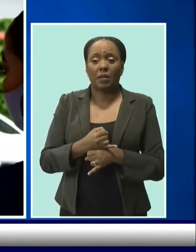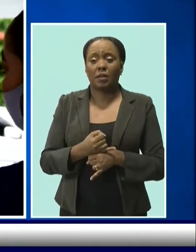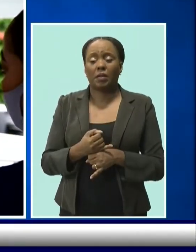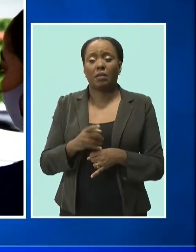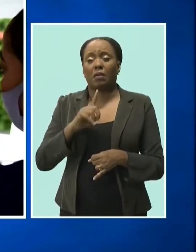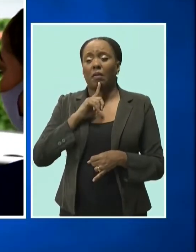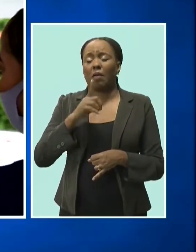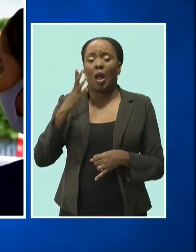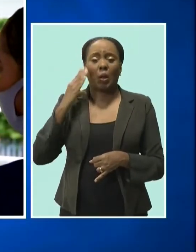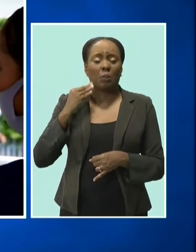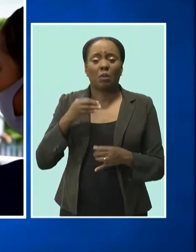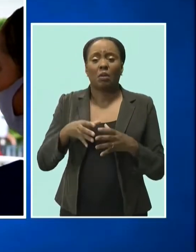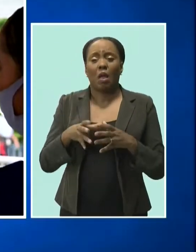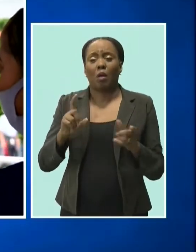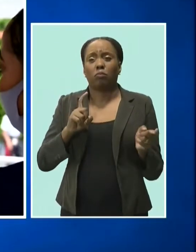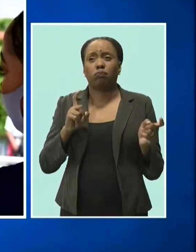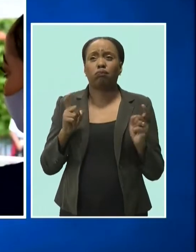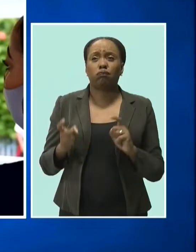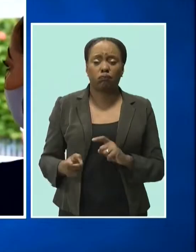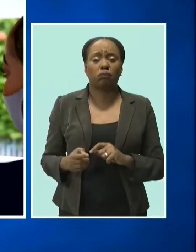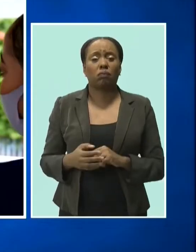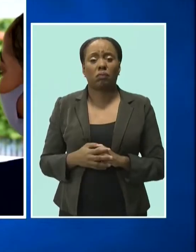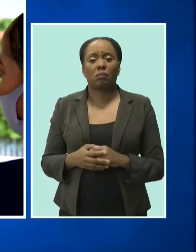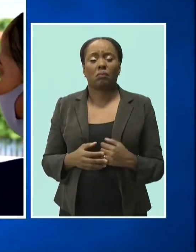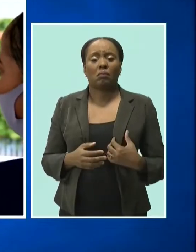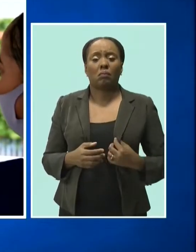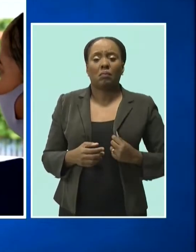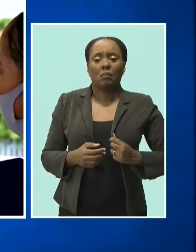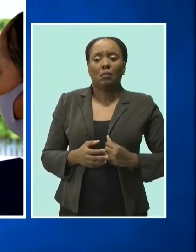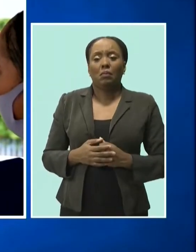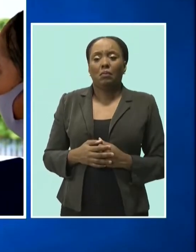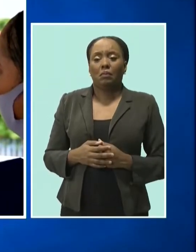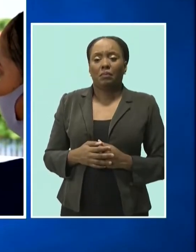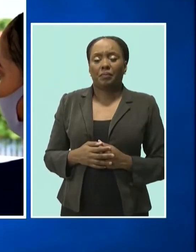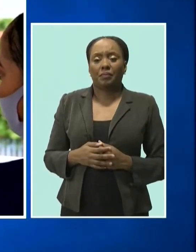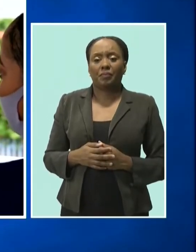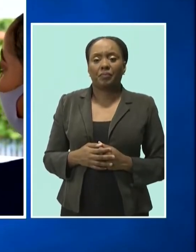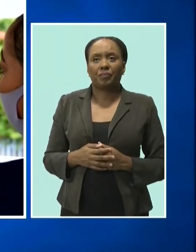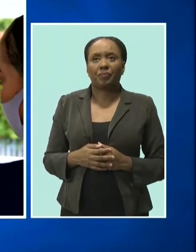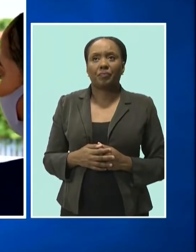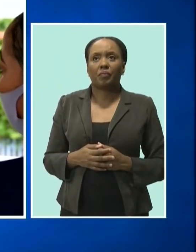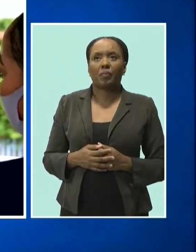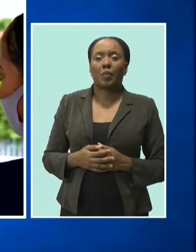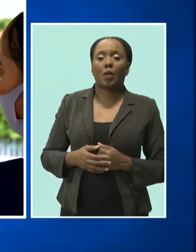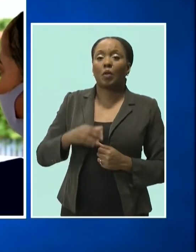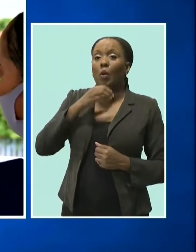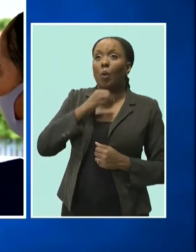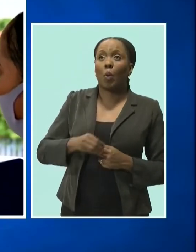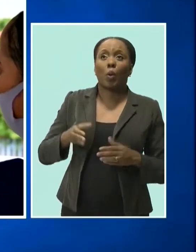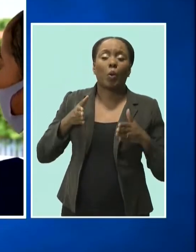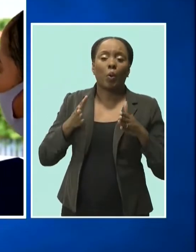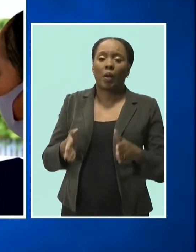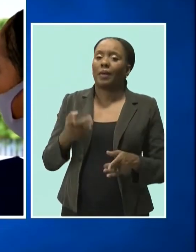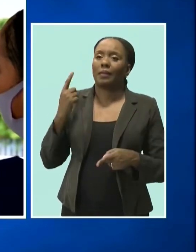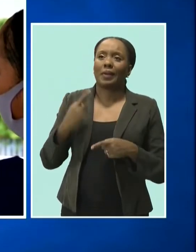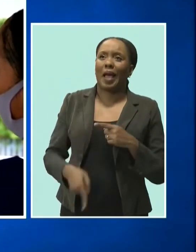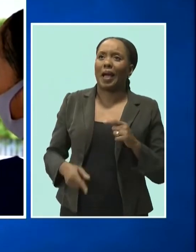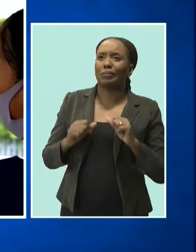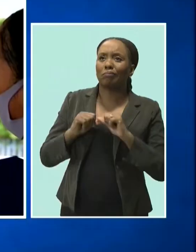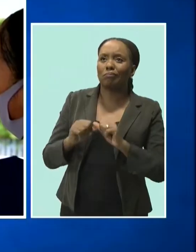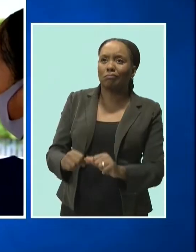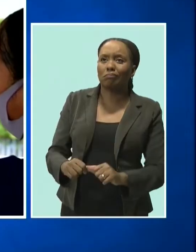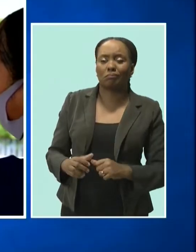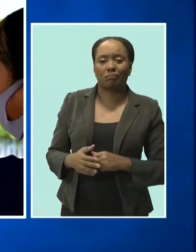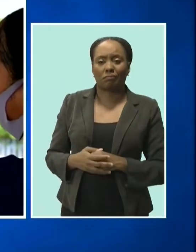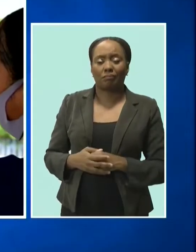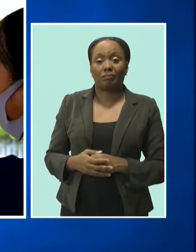that the operations of our industry from beforehand cannot carry us or propel us into the 21st century. Now the Fisher